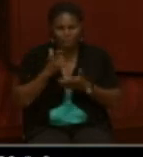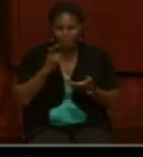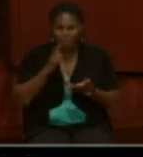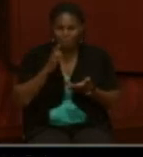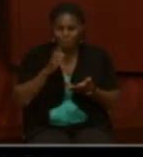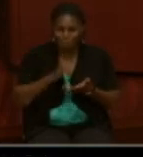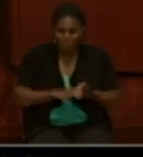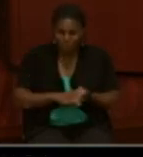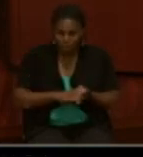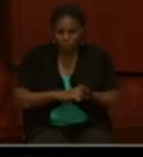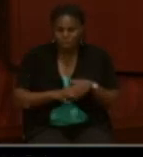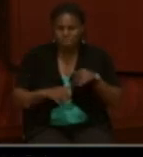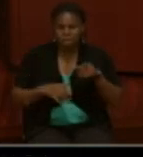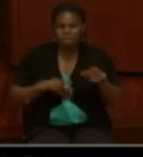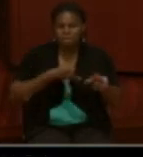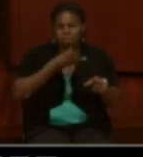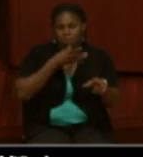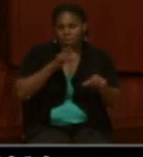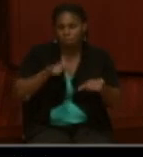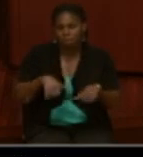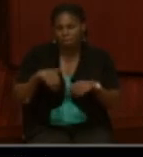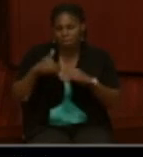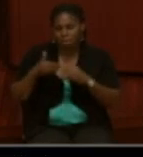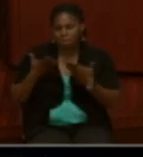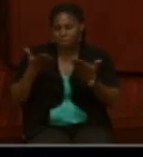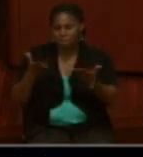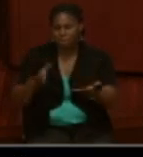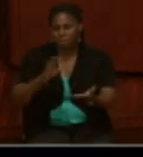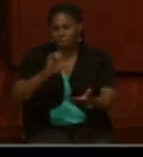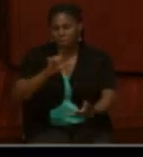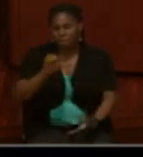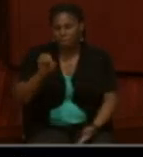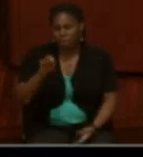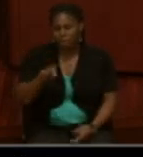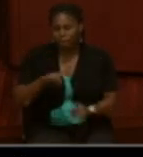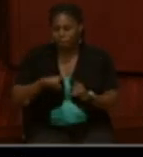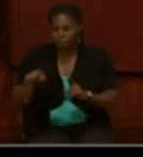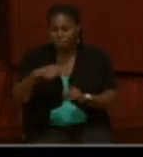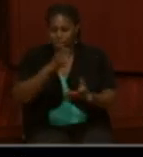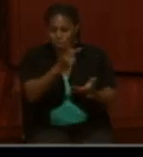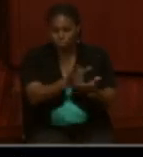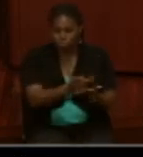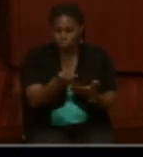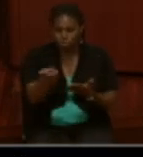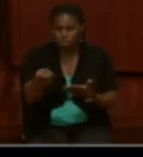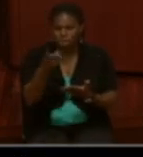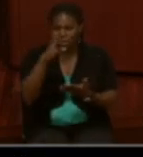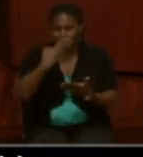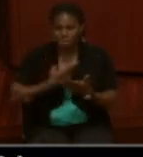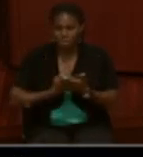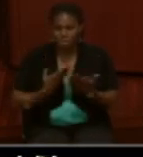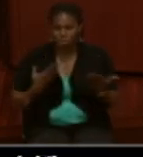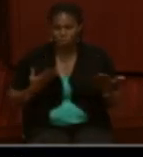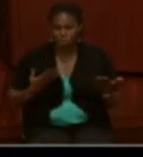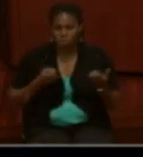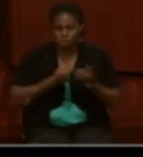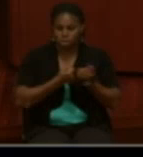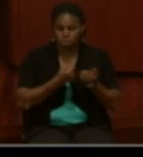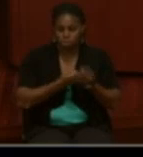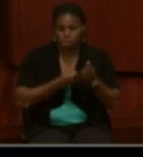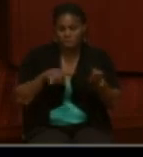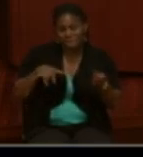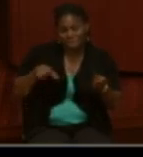put in a claim, but she had to show that he was in some way supporting her financially. And that's how she could get a claim in. And she did actually receive a pension.